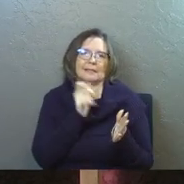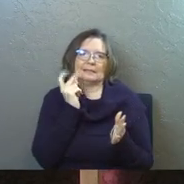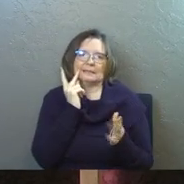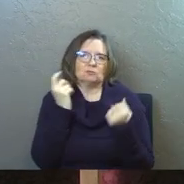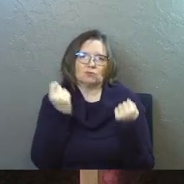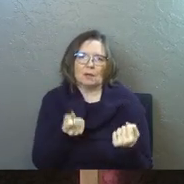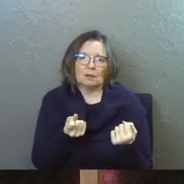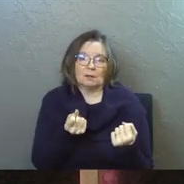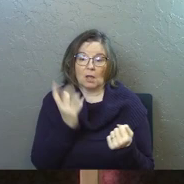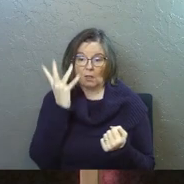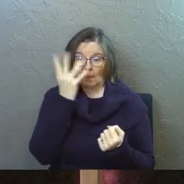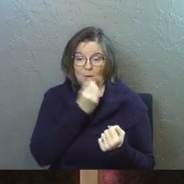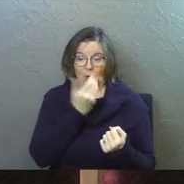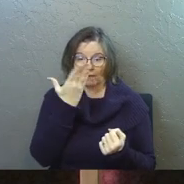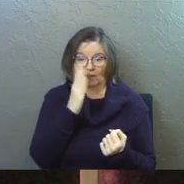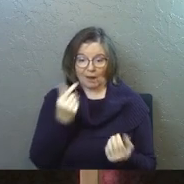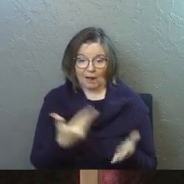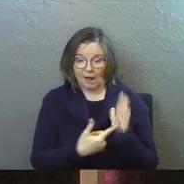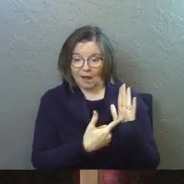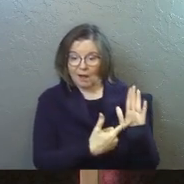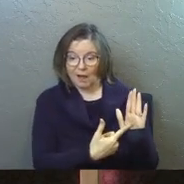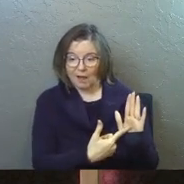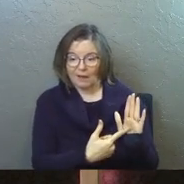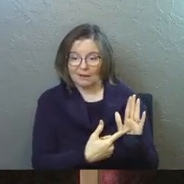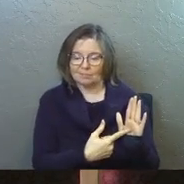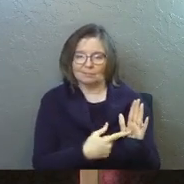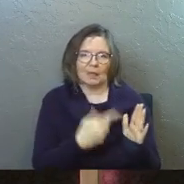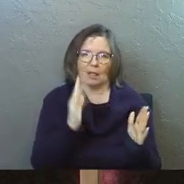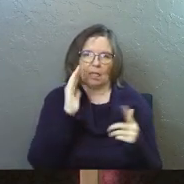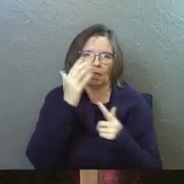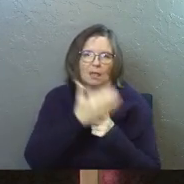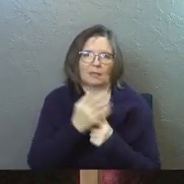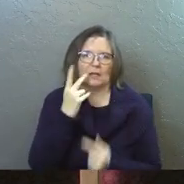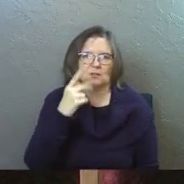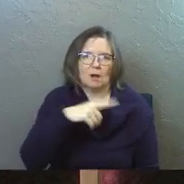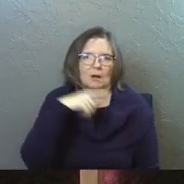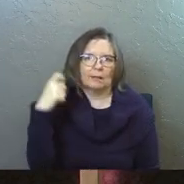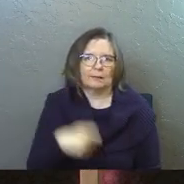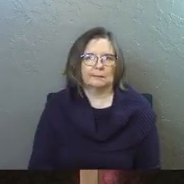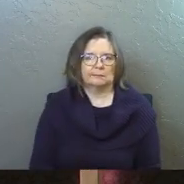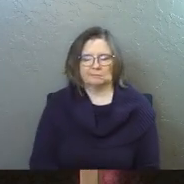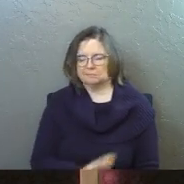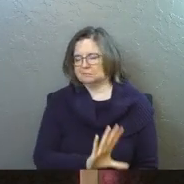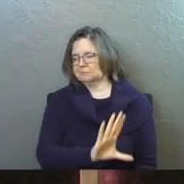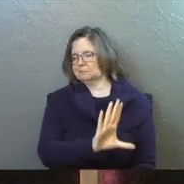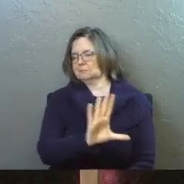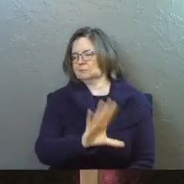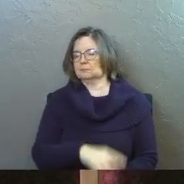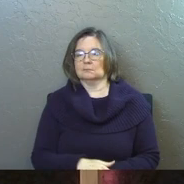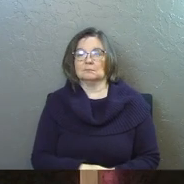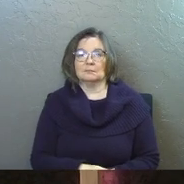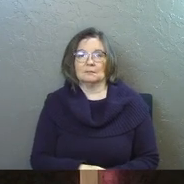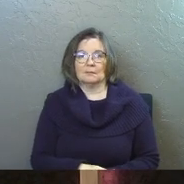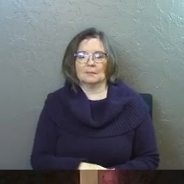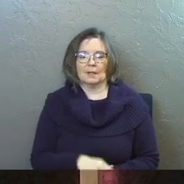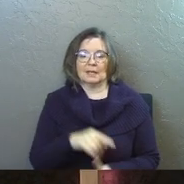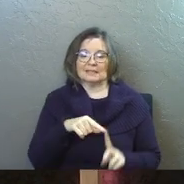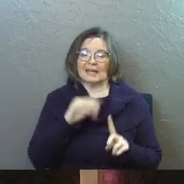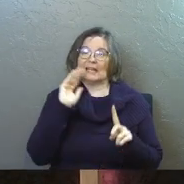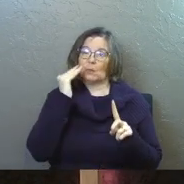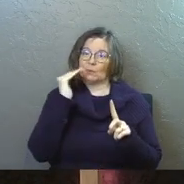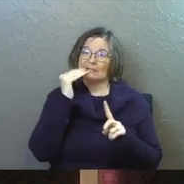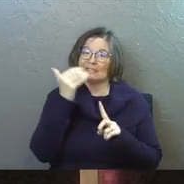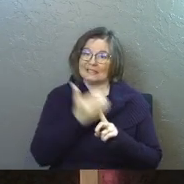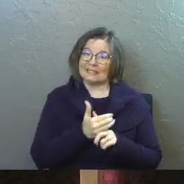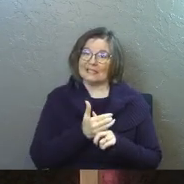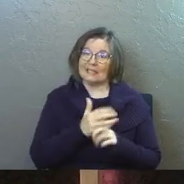beauty of God was before people and all they saw was ugliness and says he'll appear weak. It's a